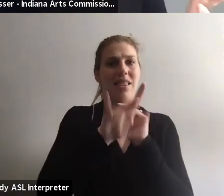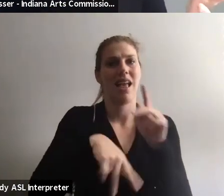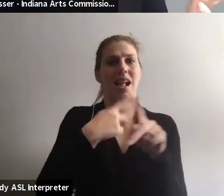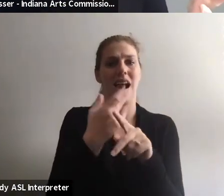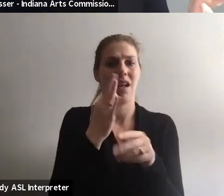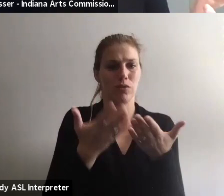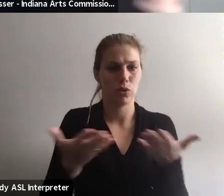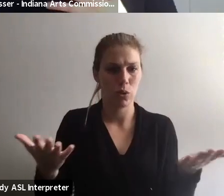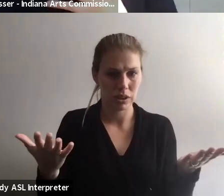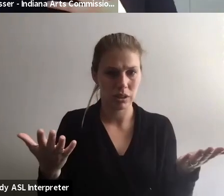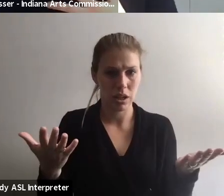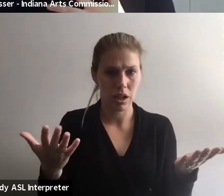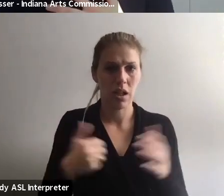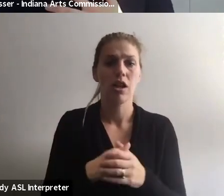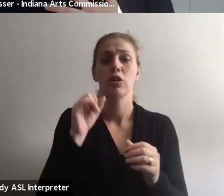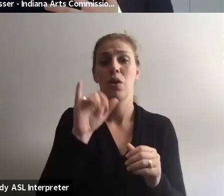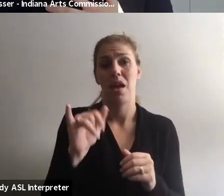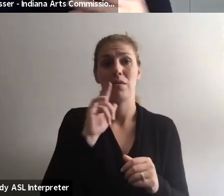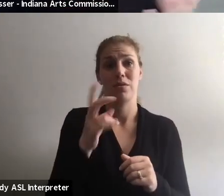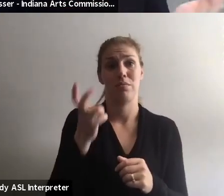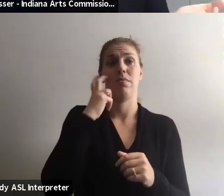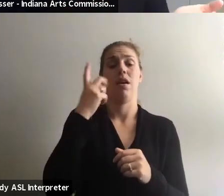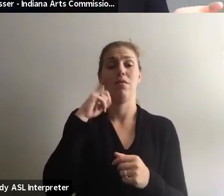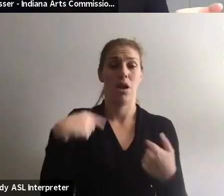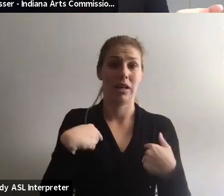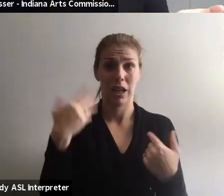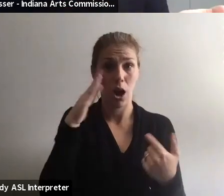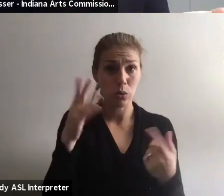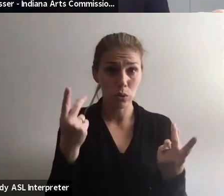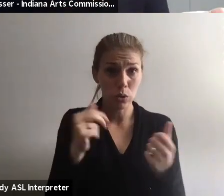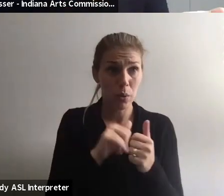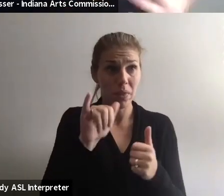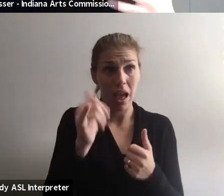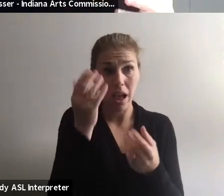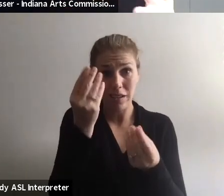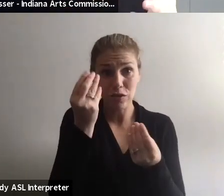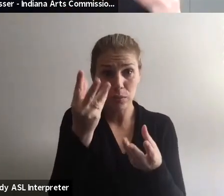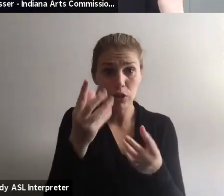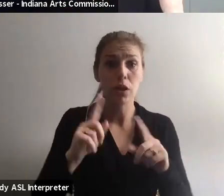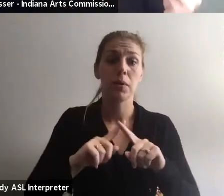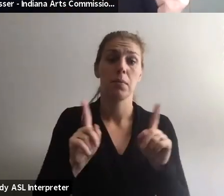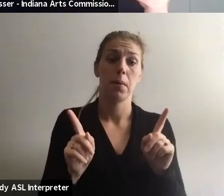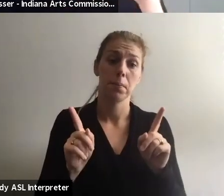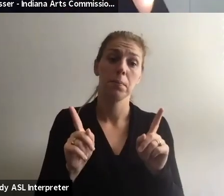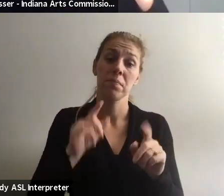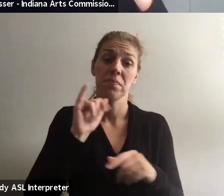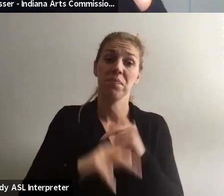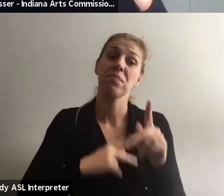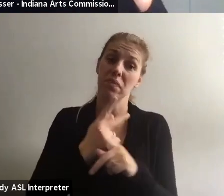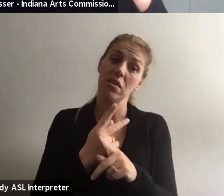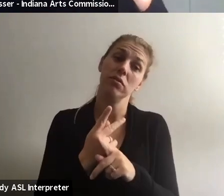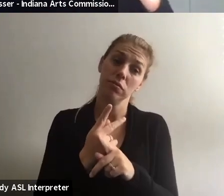resources before. So that was a blind spot for us. I don't know what to do with that information yet, but that's the kind of,